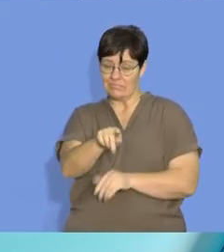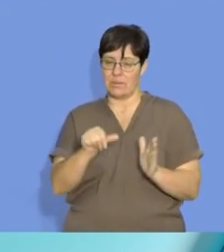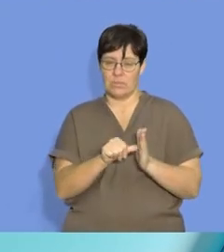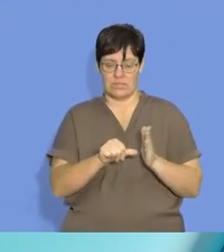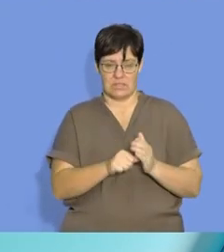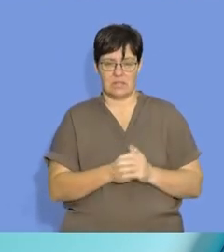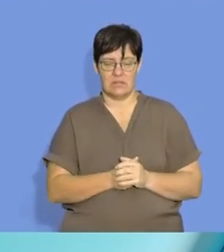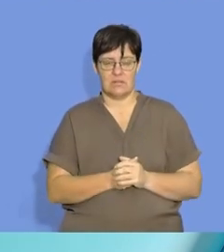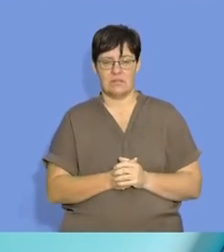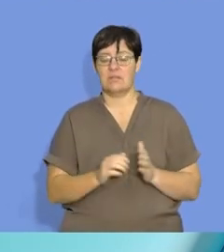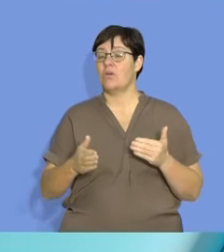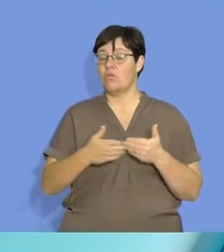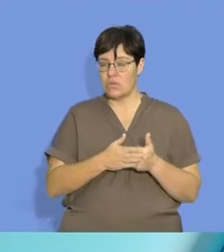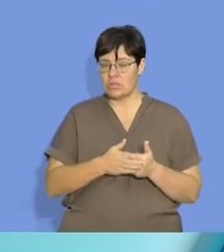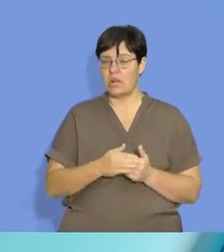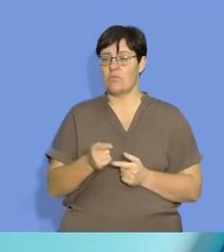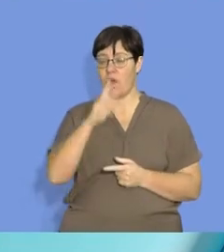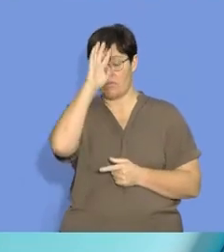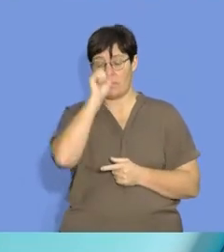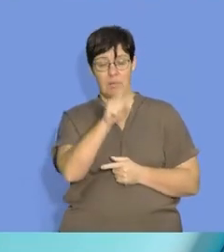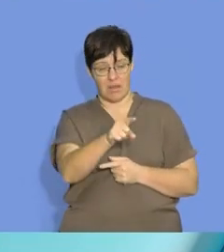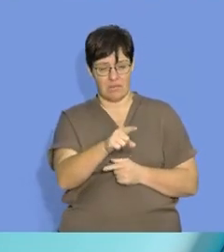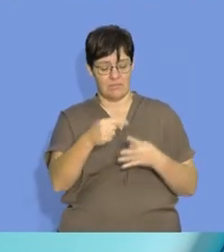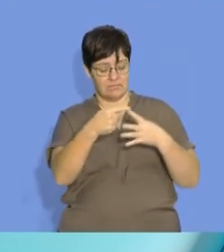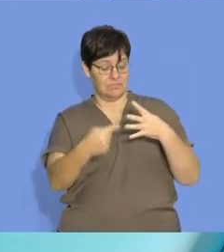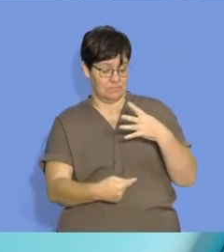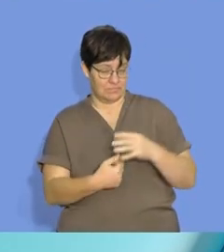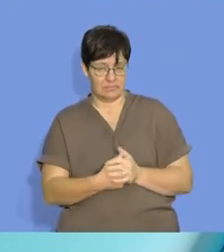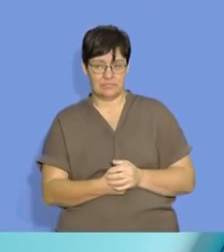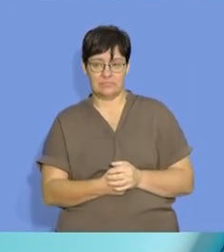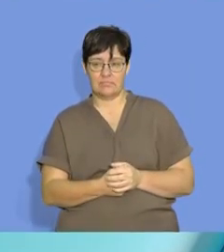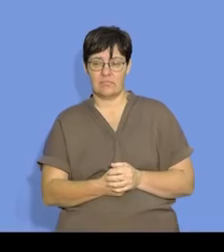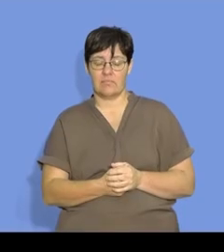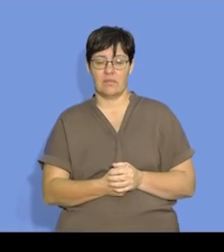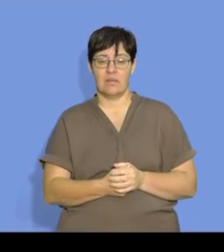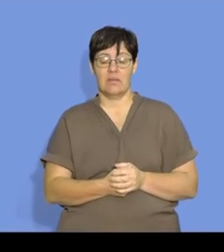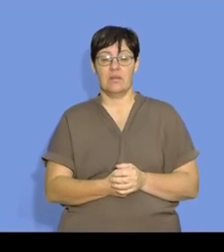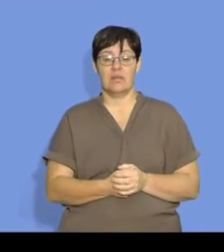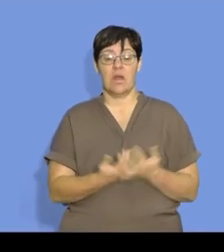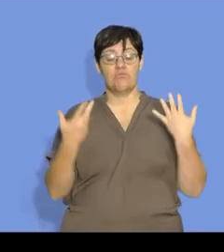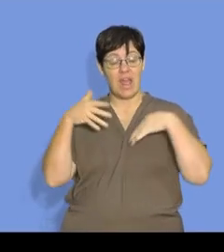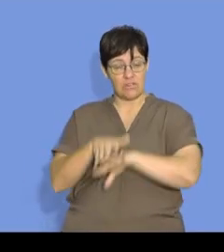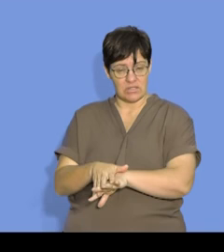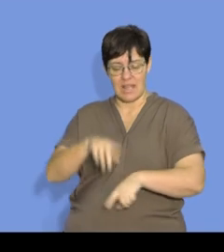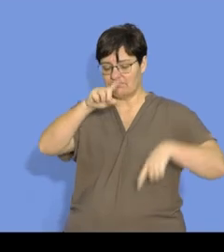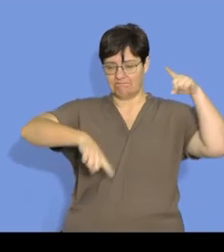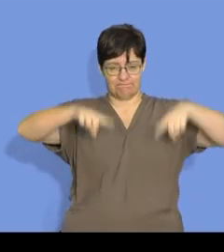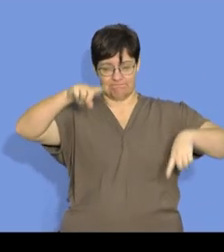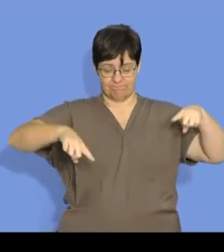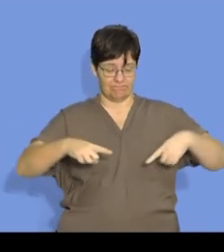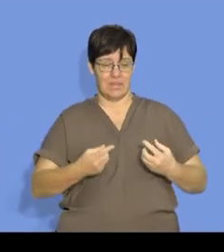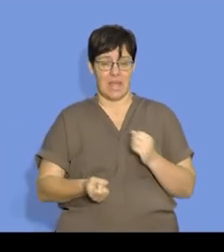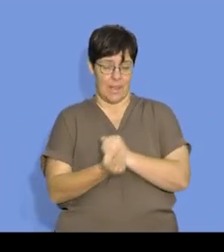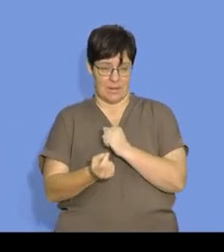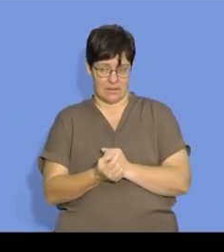reactivity that's important. In closing, I would like to remind you of the following. Reactions happen